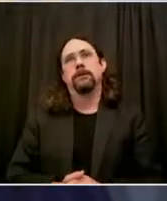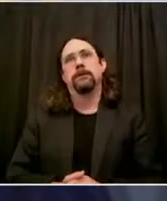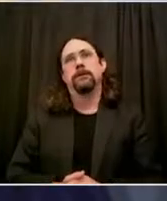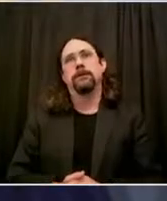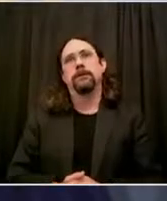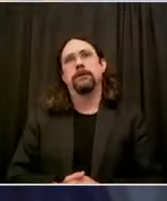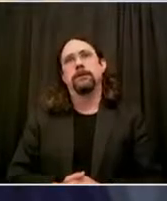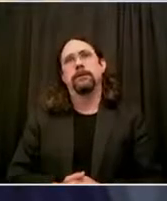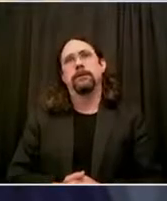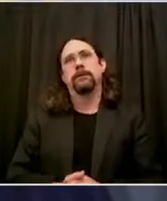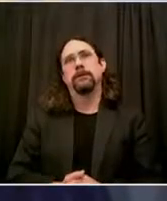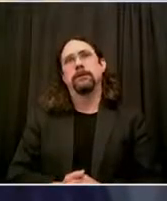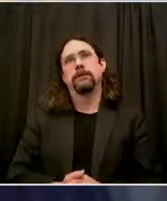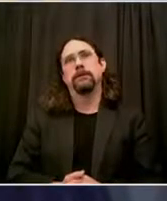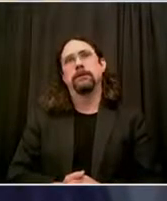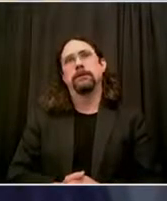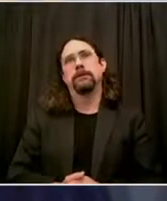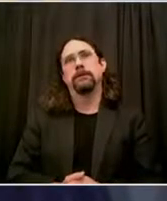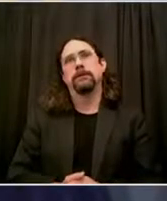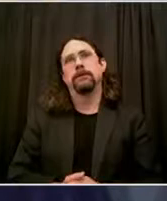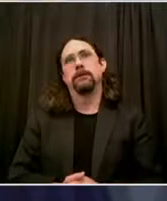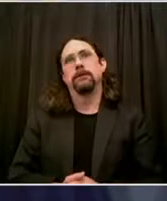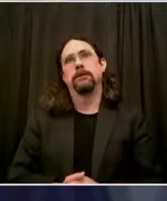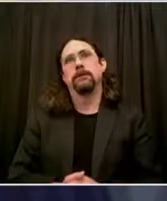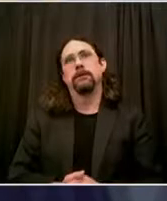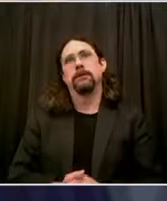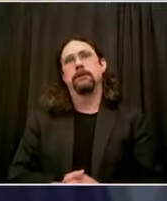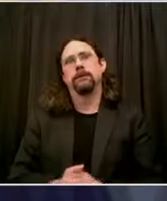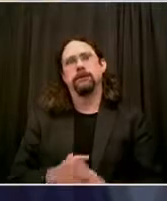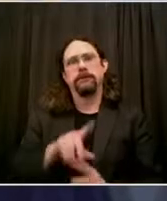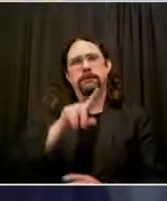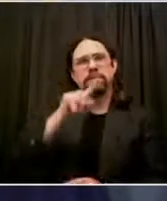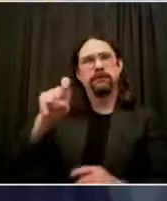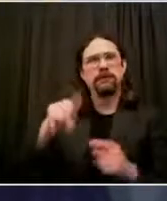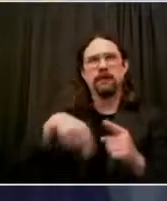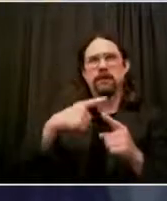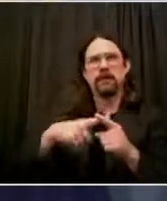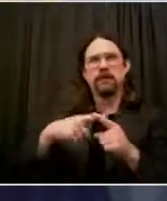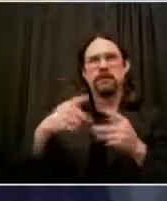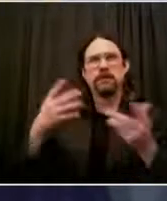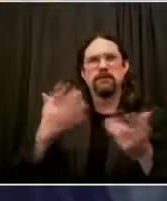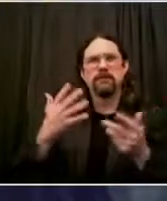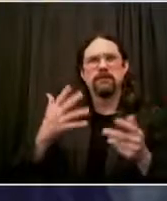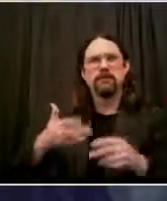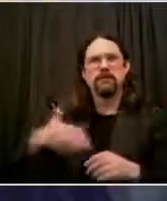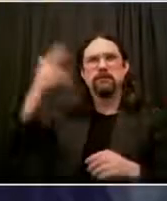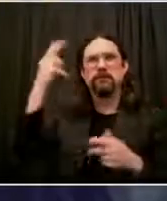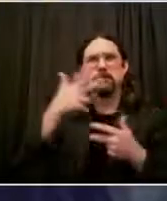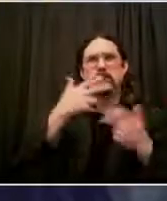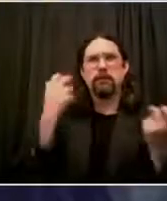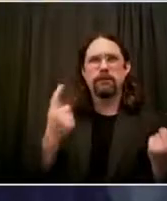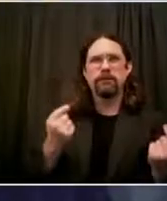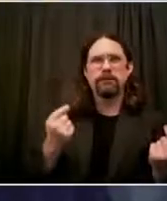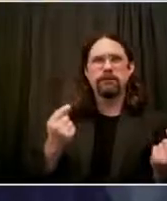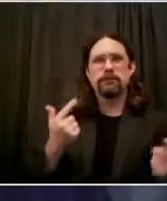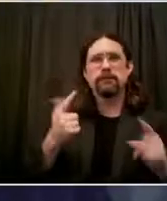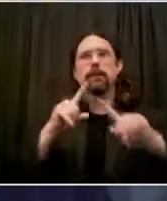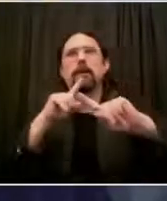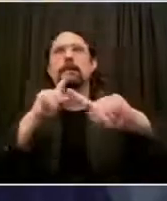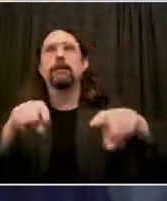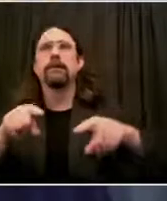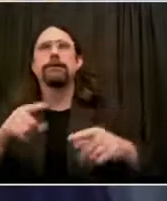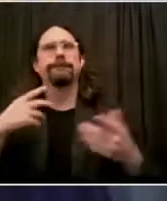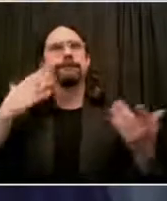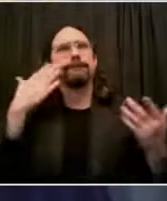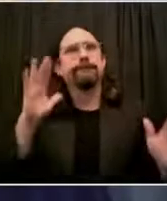next, if it's going to be locusts or what it's going to be. But, you know, there's something feeling a little biblical nowadays. We have the greatest healthcare crisis in